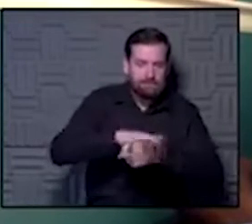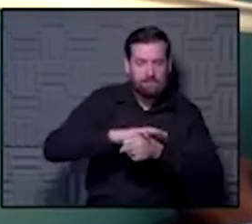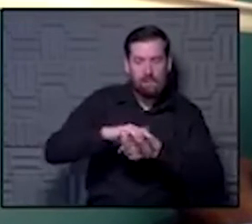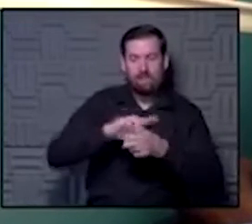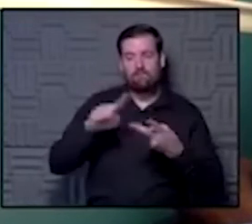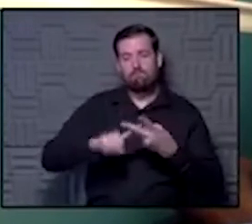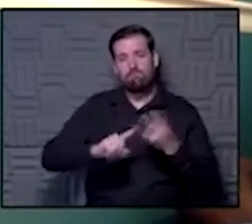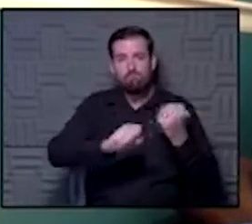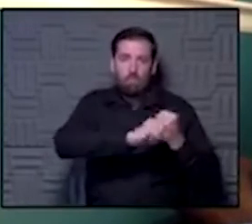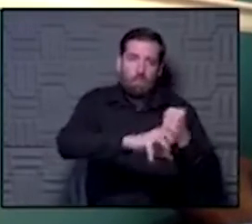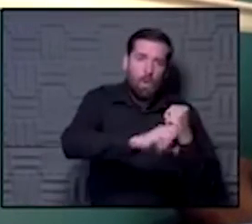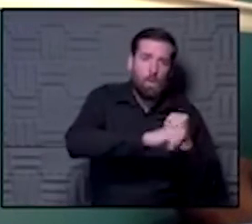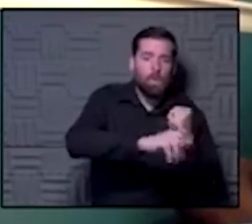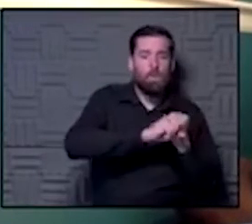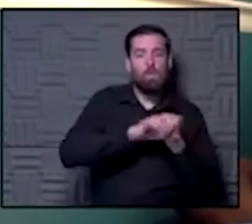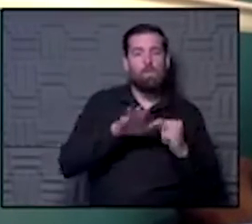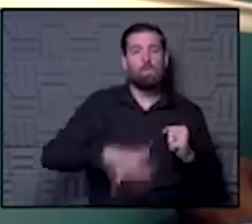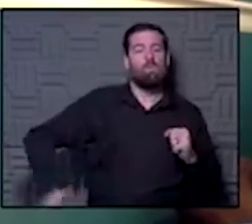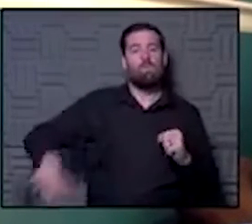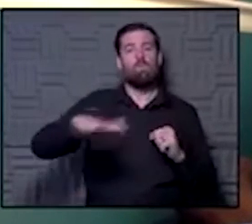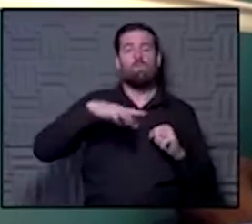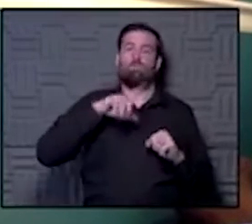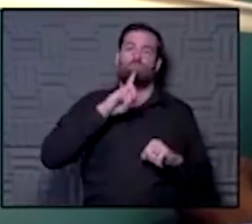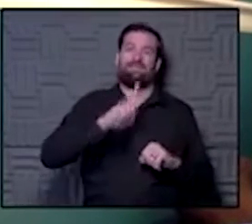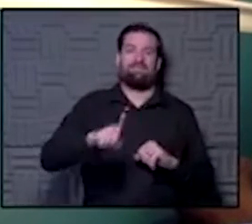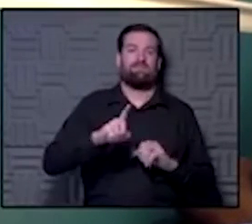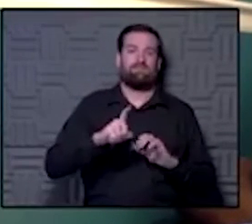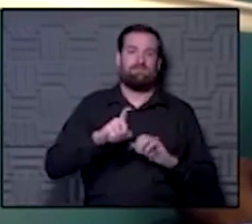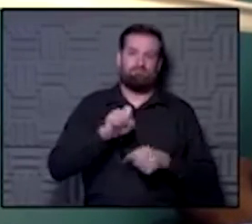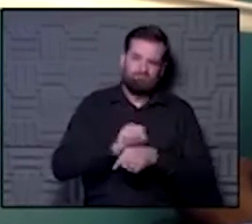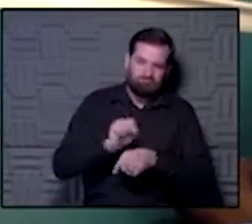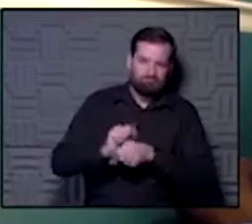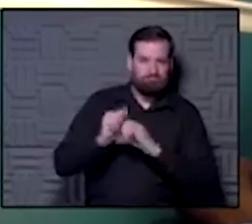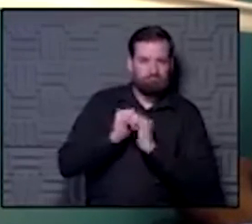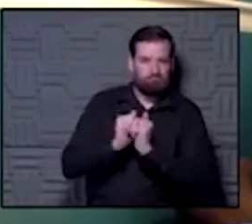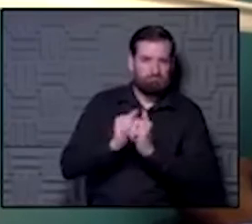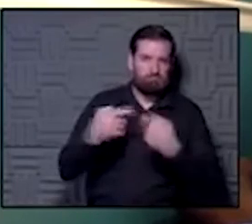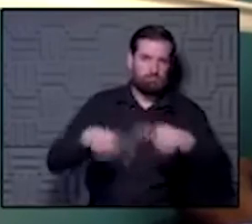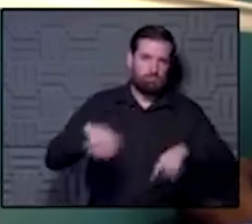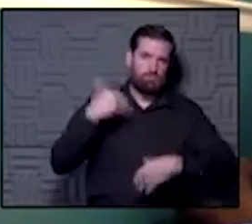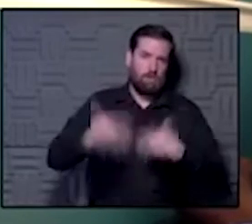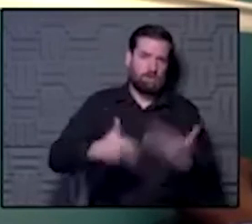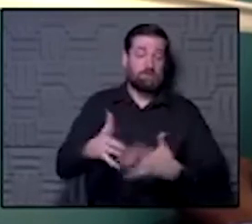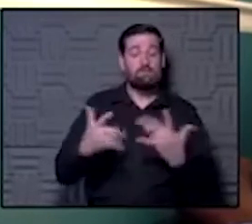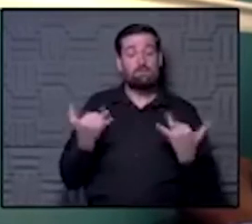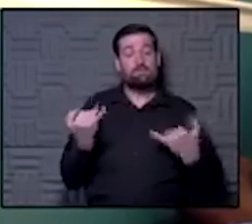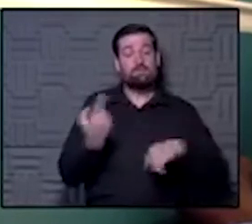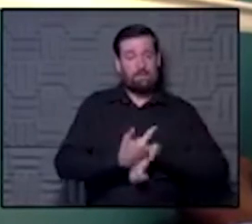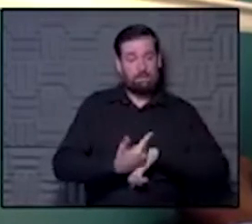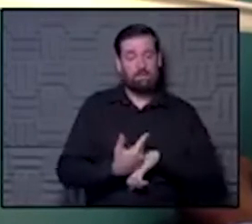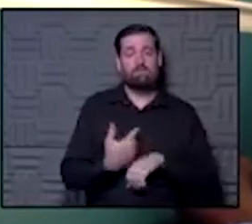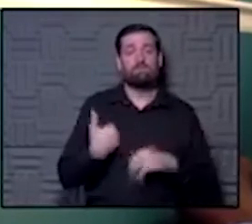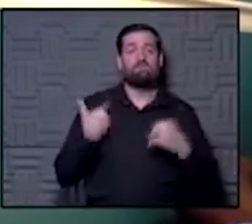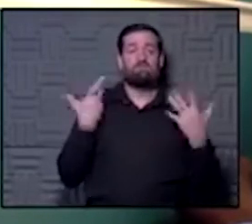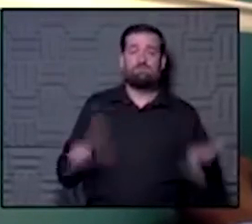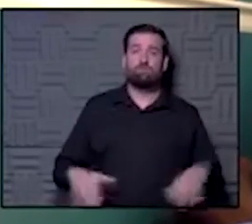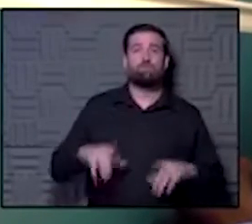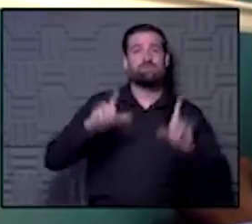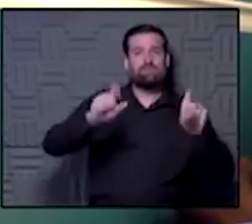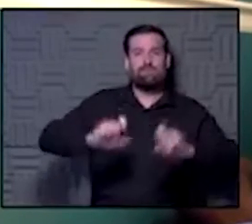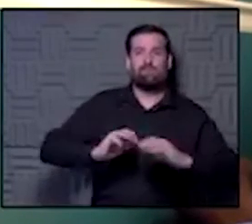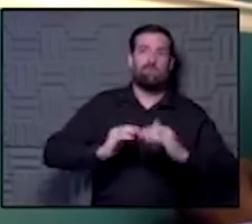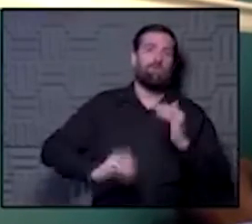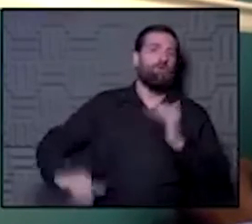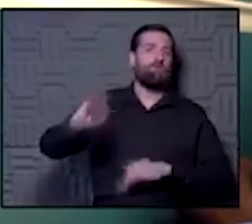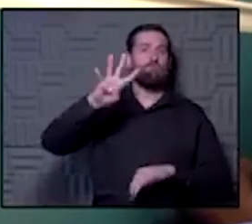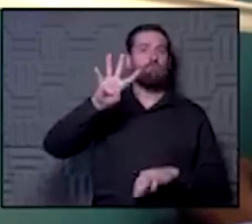it within their networks and really work with us throughout the process. So today we have tested over 4,000 people